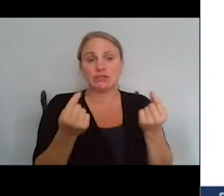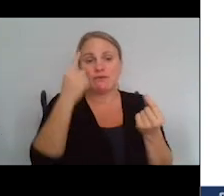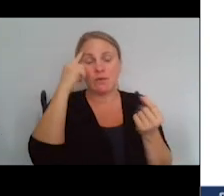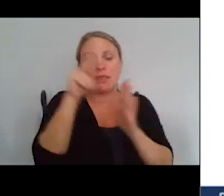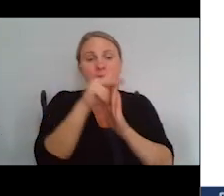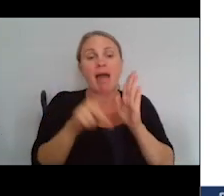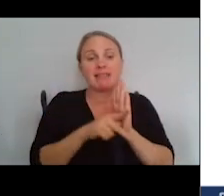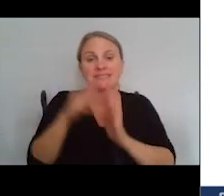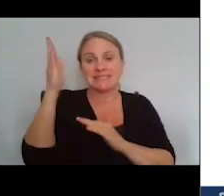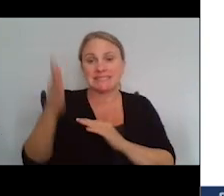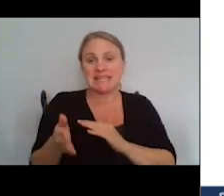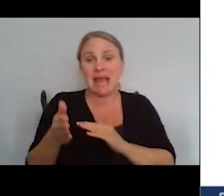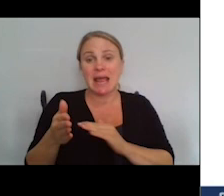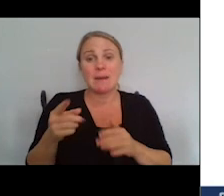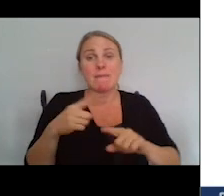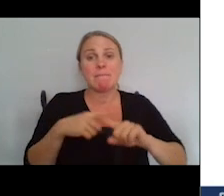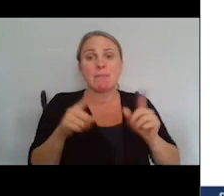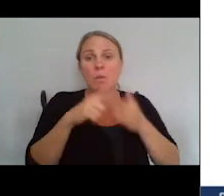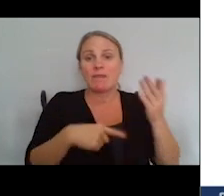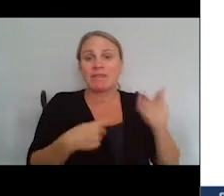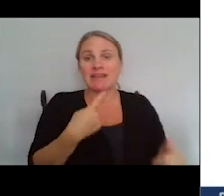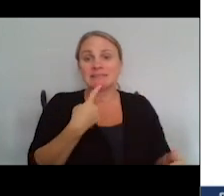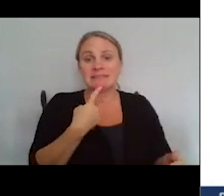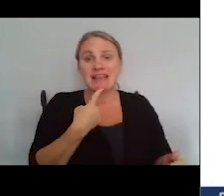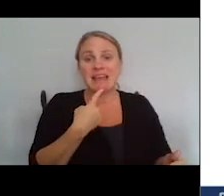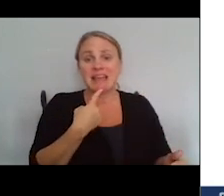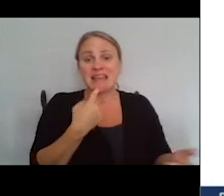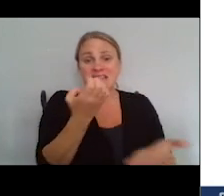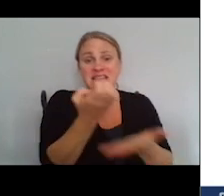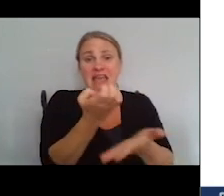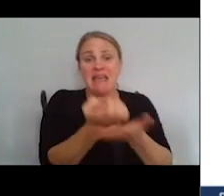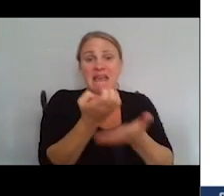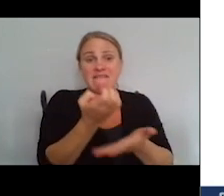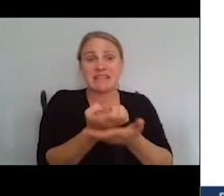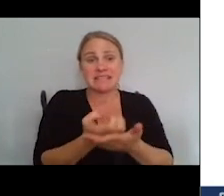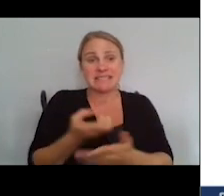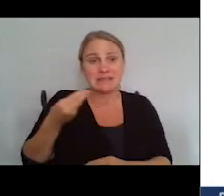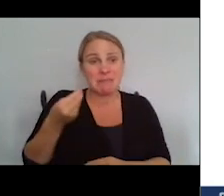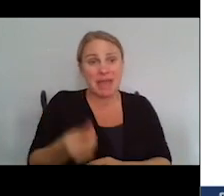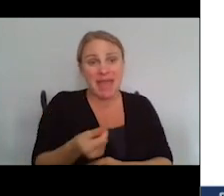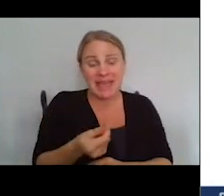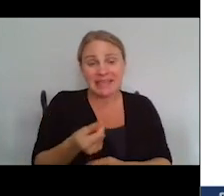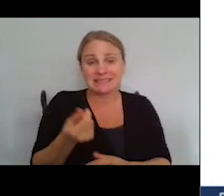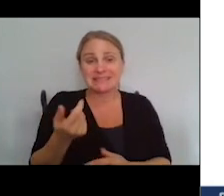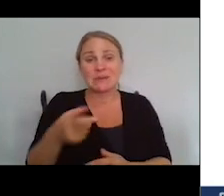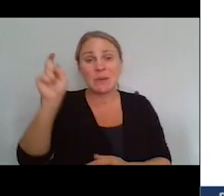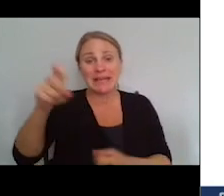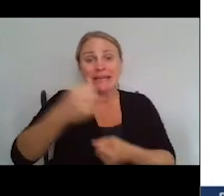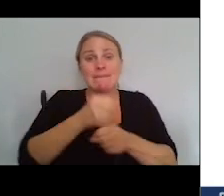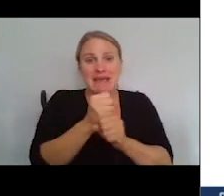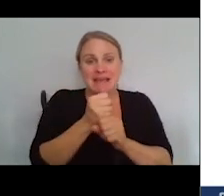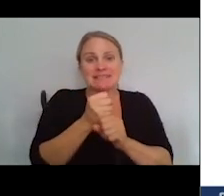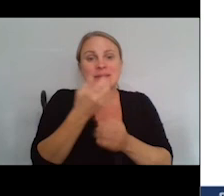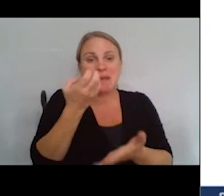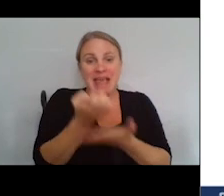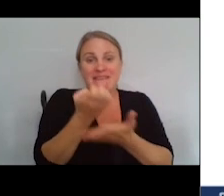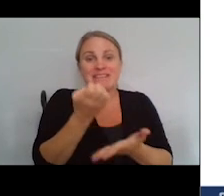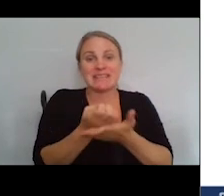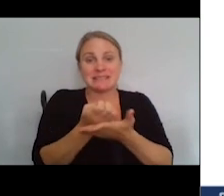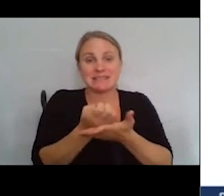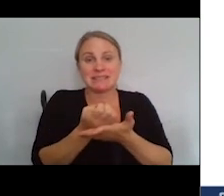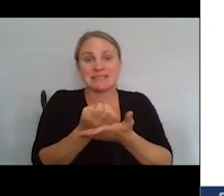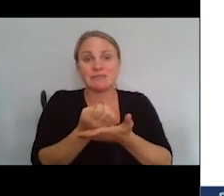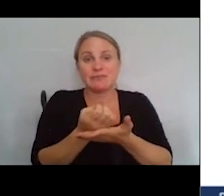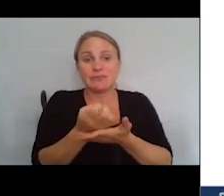But as they say, be evidence-based, but if you don't have evidence, make some. We're trying to make some here by looking at the sources